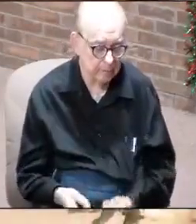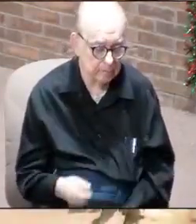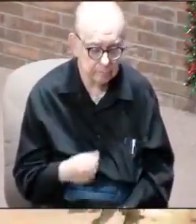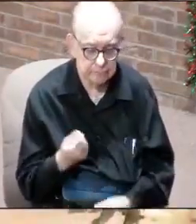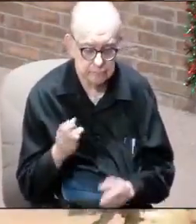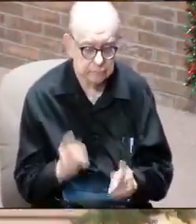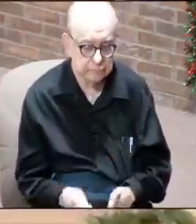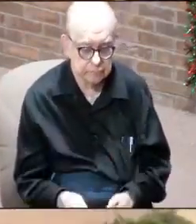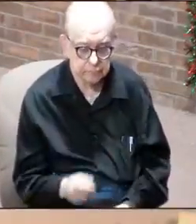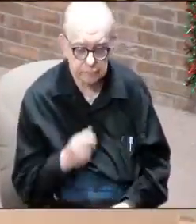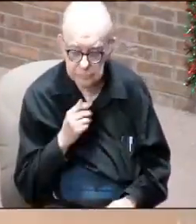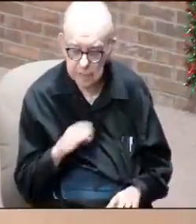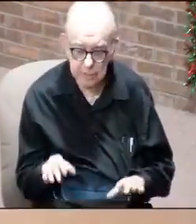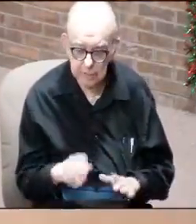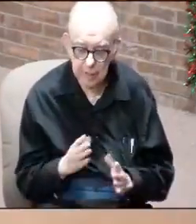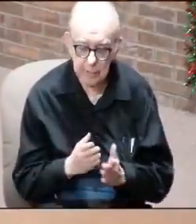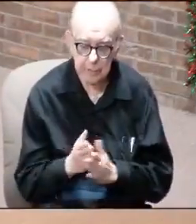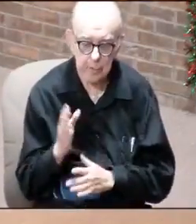Anybody here not made it?